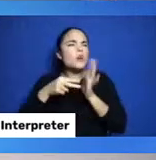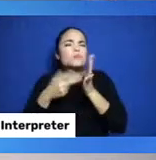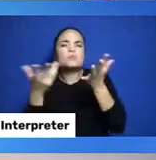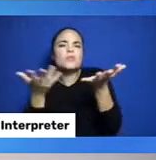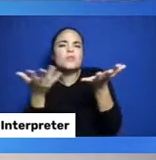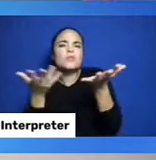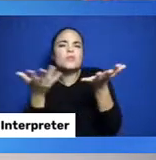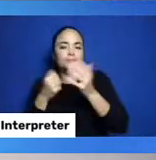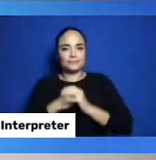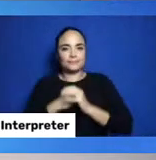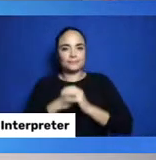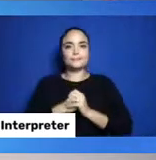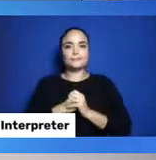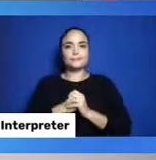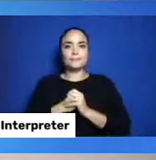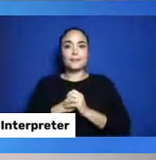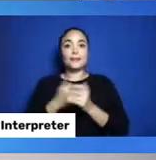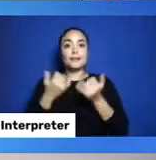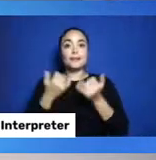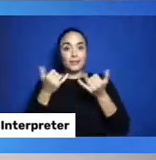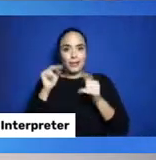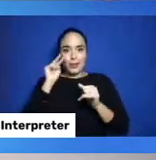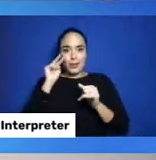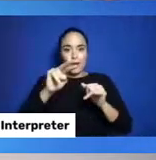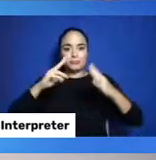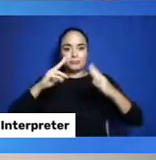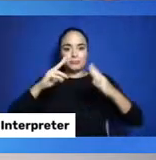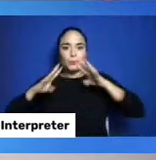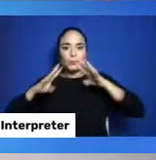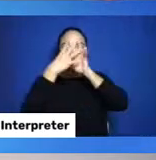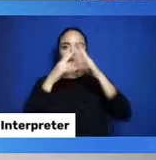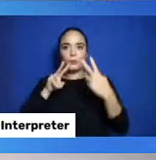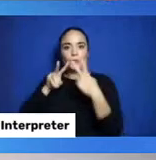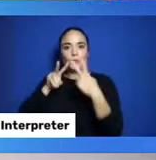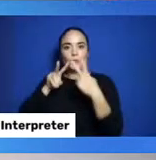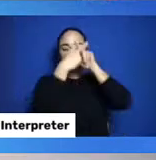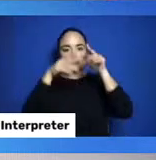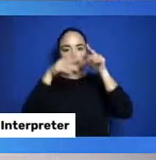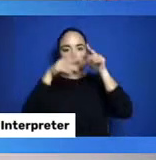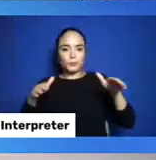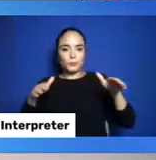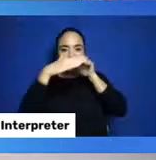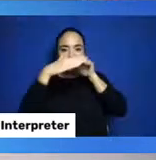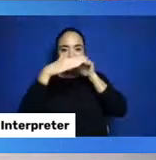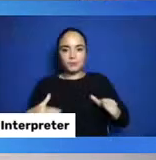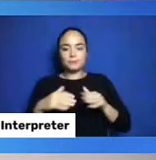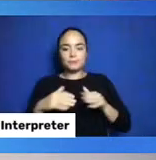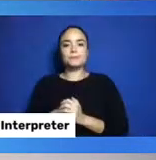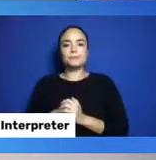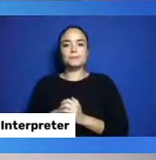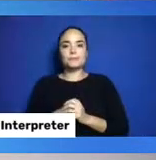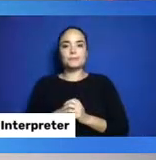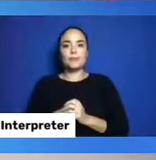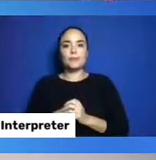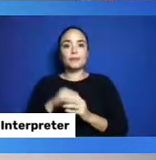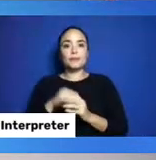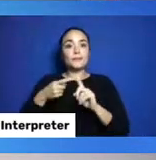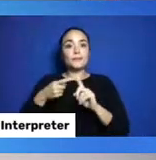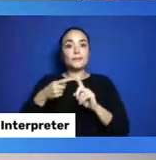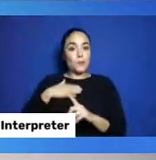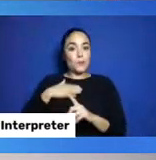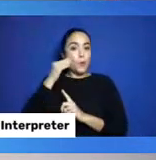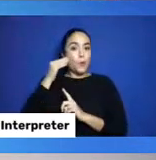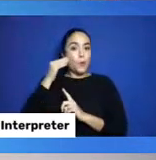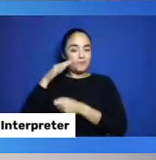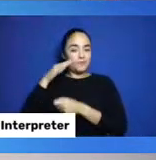teepees. This is a picture of a teepee from Nipissing First Nation, where I'm from. Let's go for a little tour